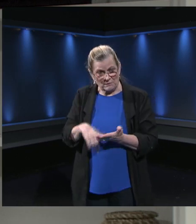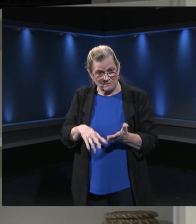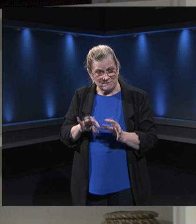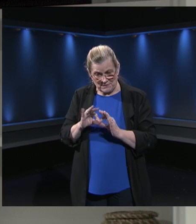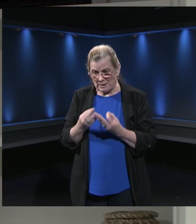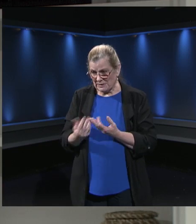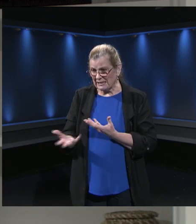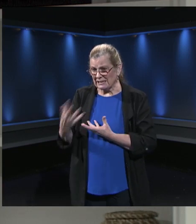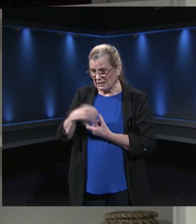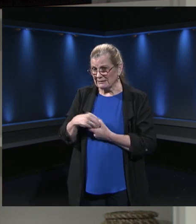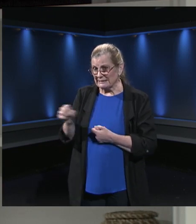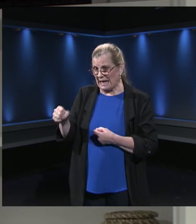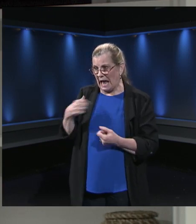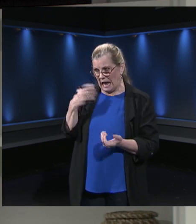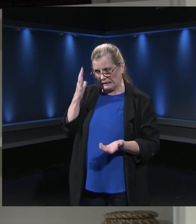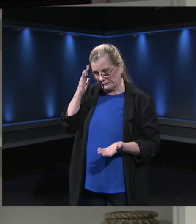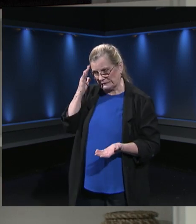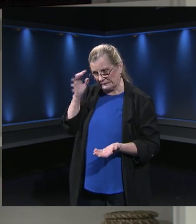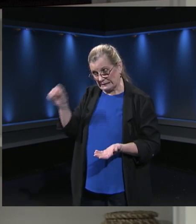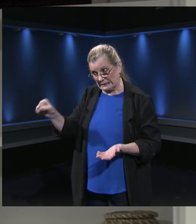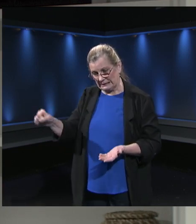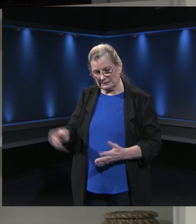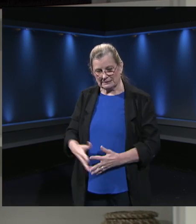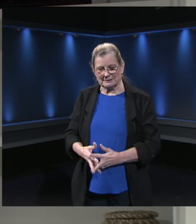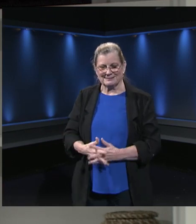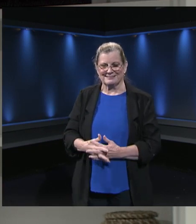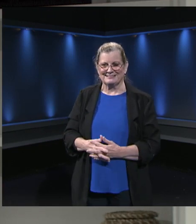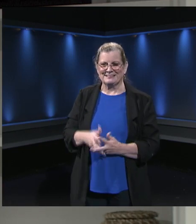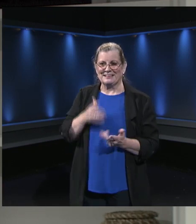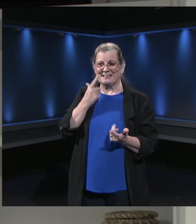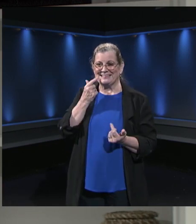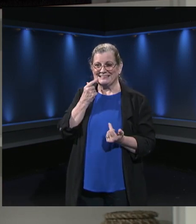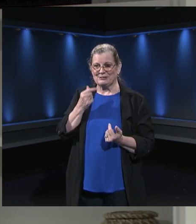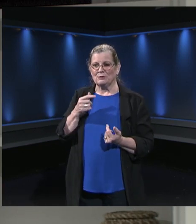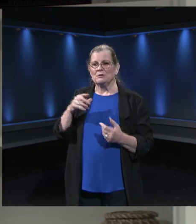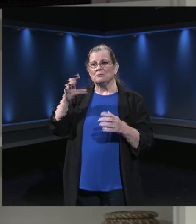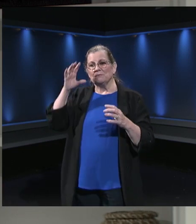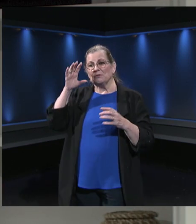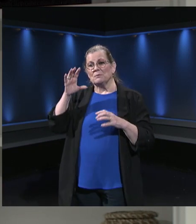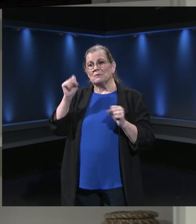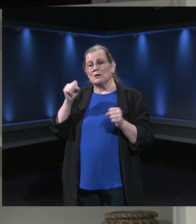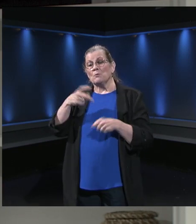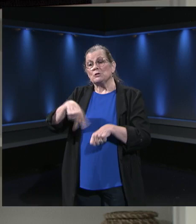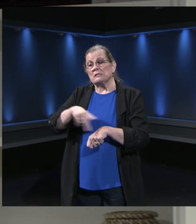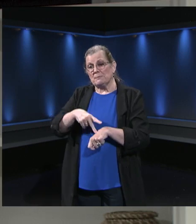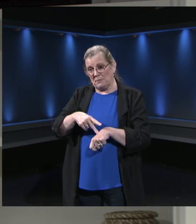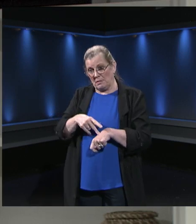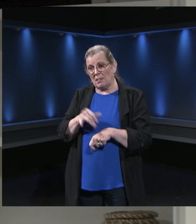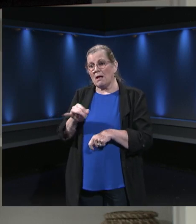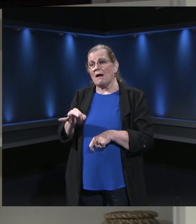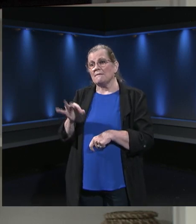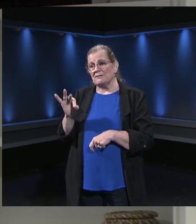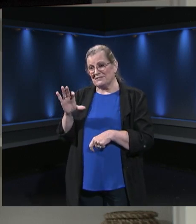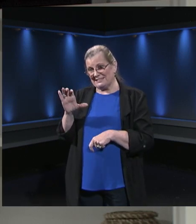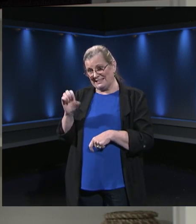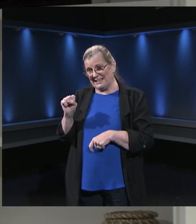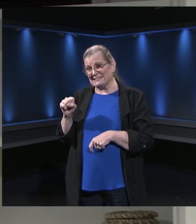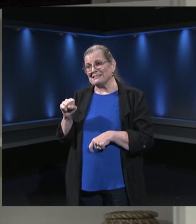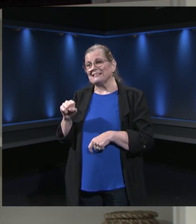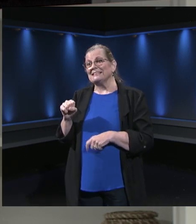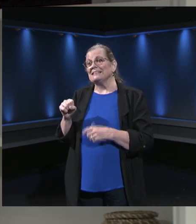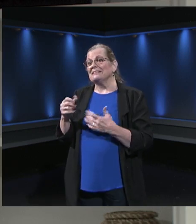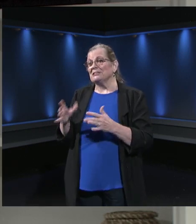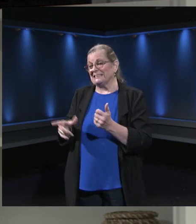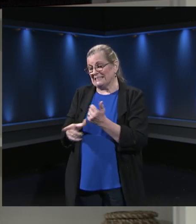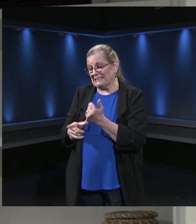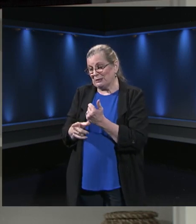in Fairfax County Public Schools. You've been an assistant principal. You've been a school-based